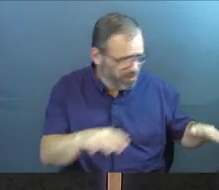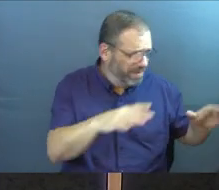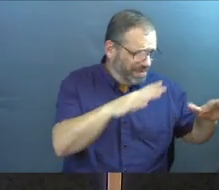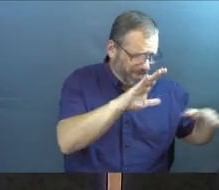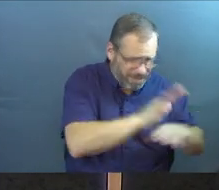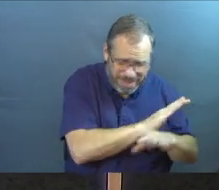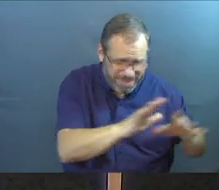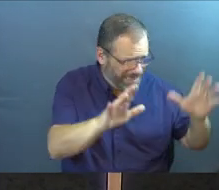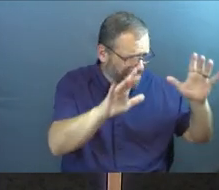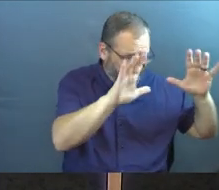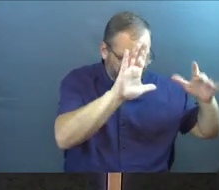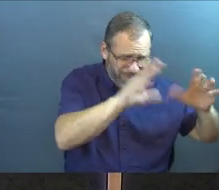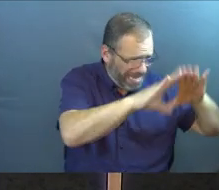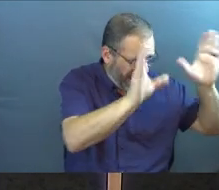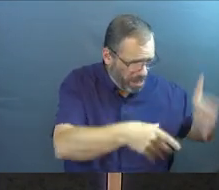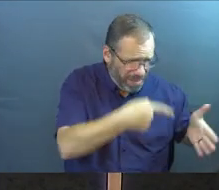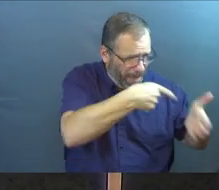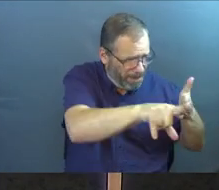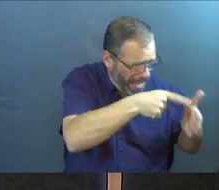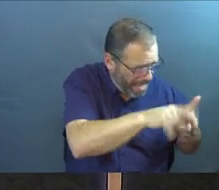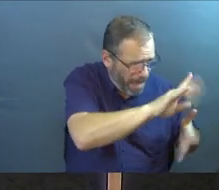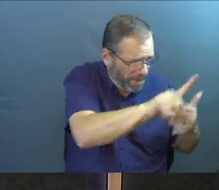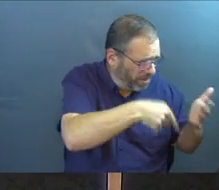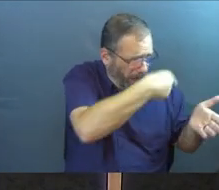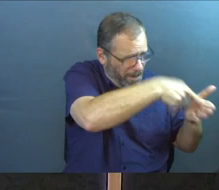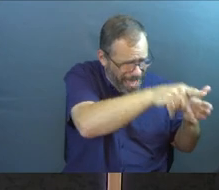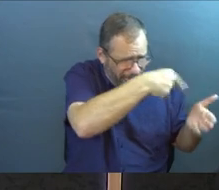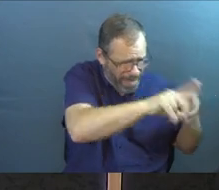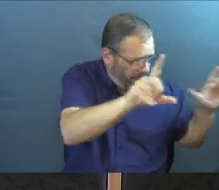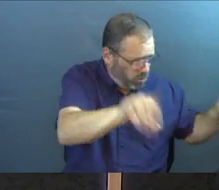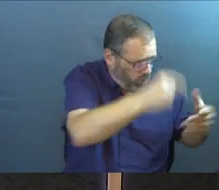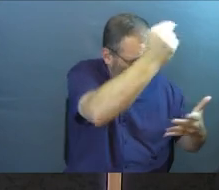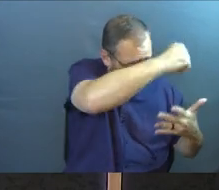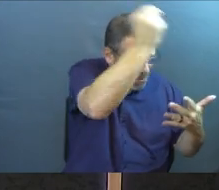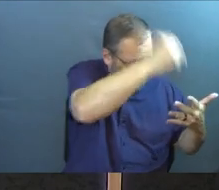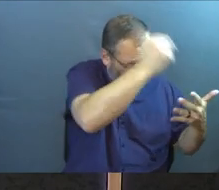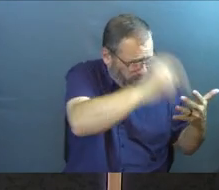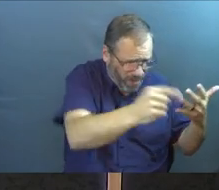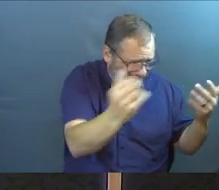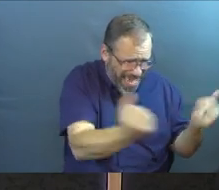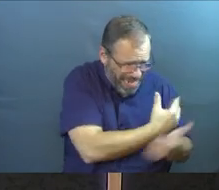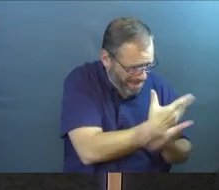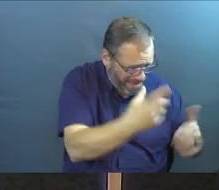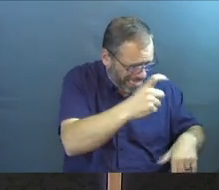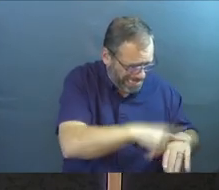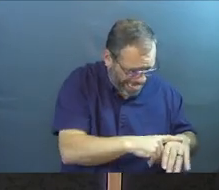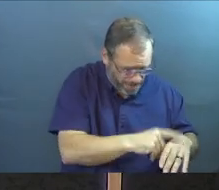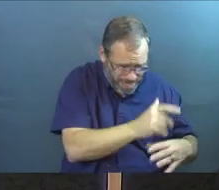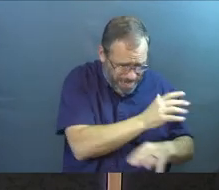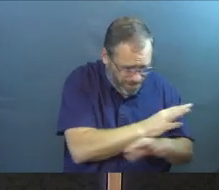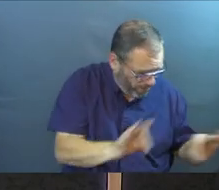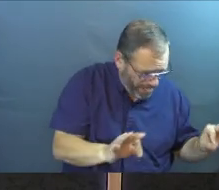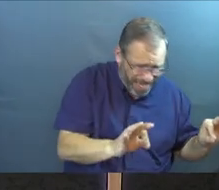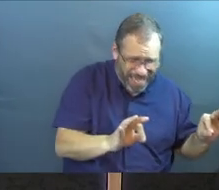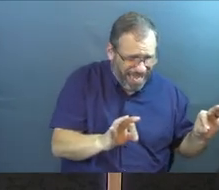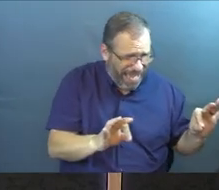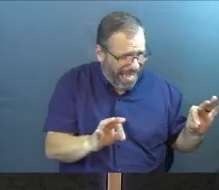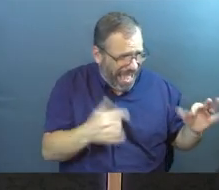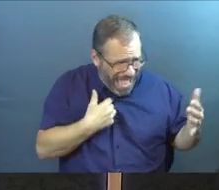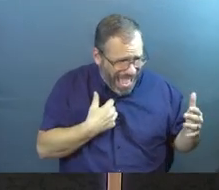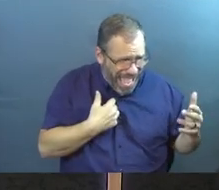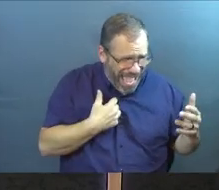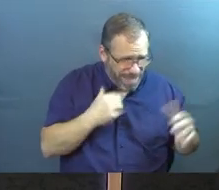kids. I've got a household. I've got all the things that I've got to do. And every single little moment where I'm not doing one of those things,